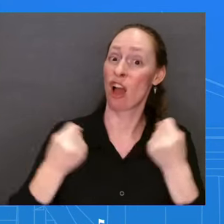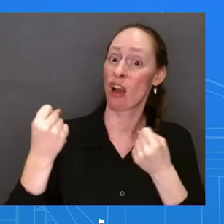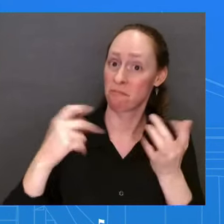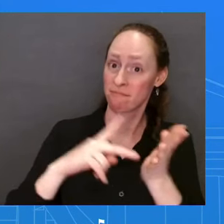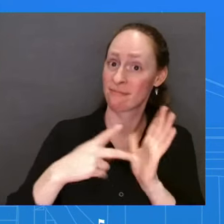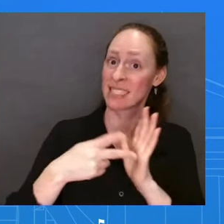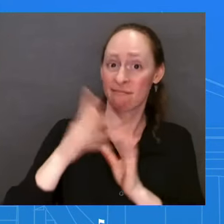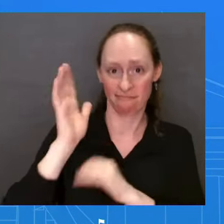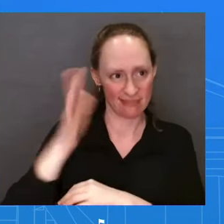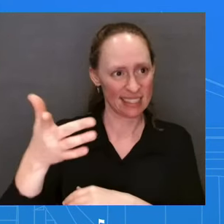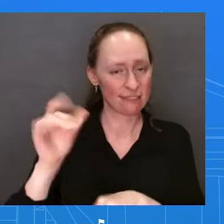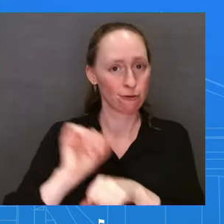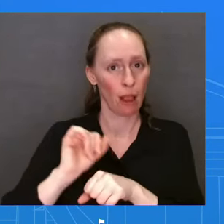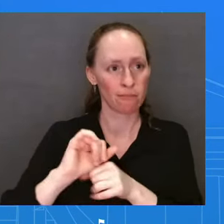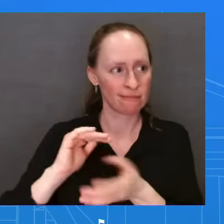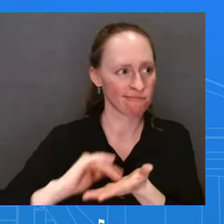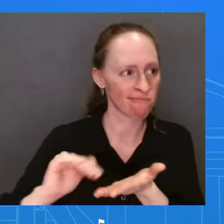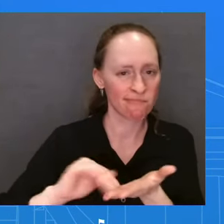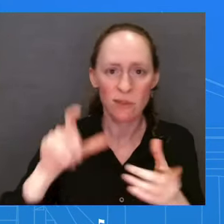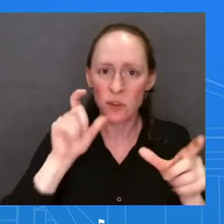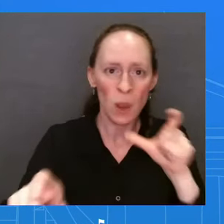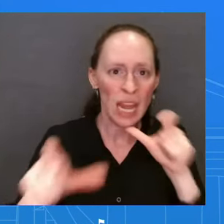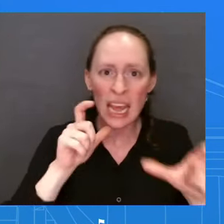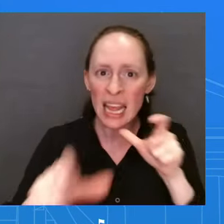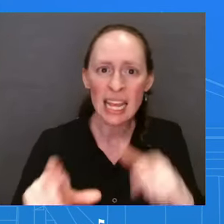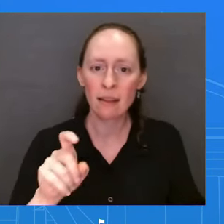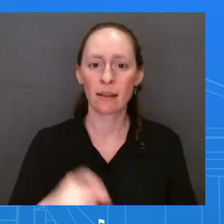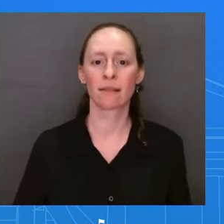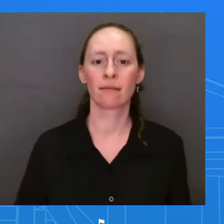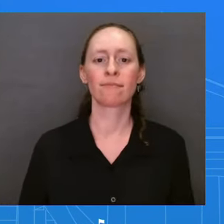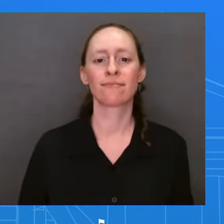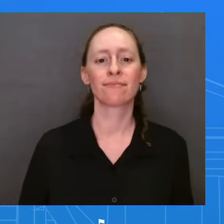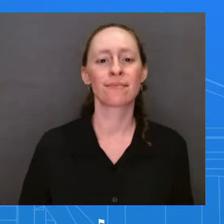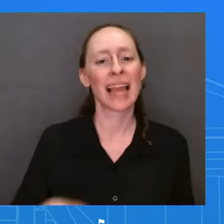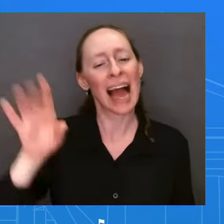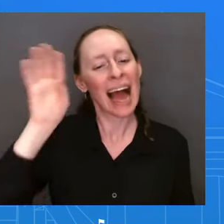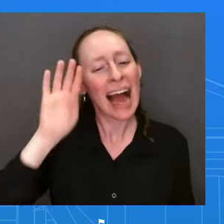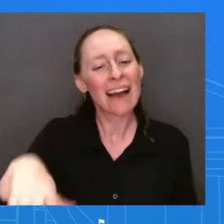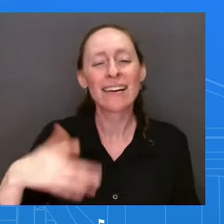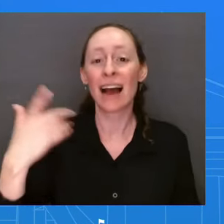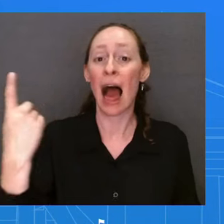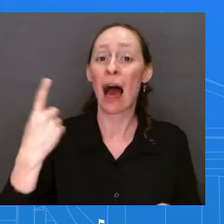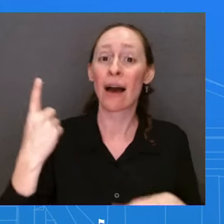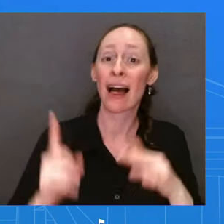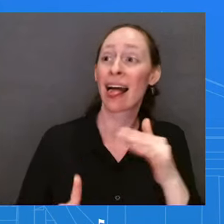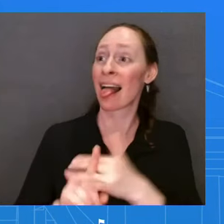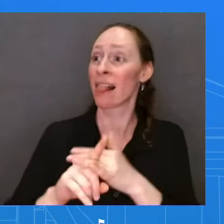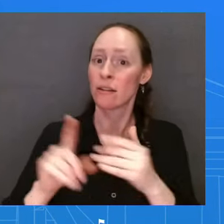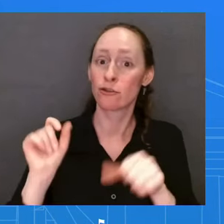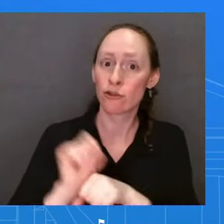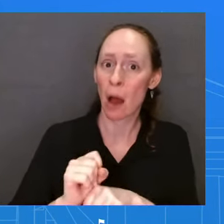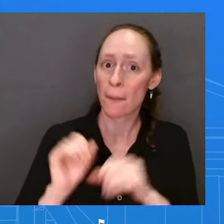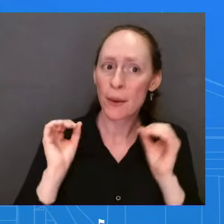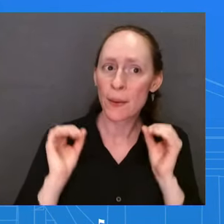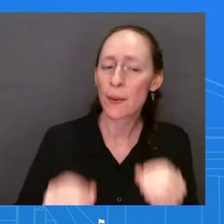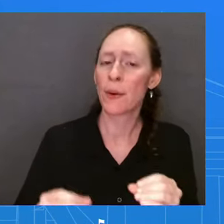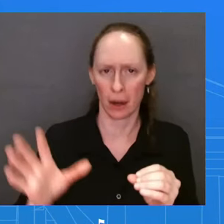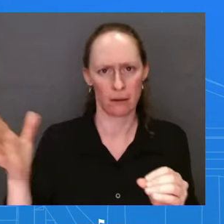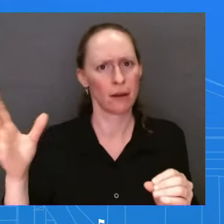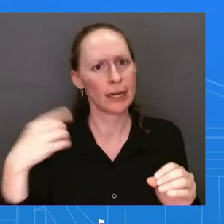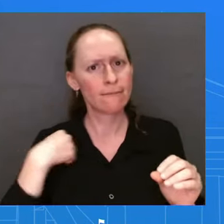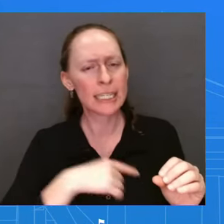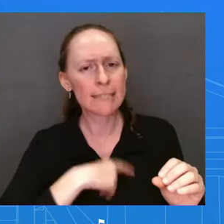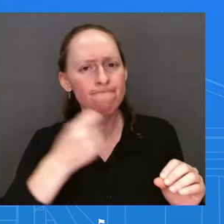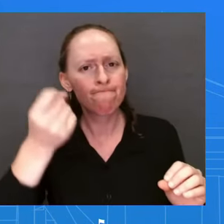a job, loses a paycheck, that's something we're concerned about. The president knows that deeply and personally,